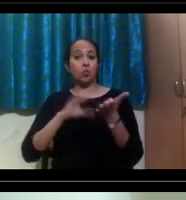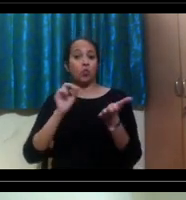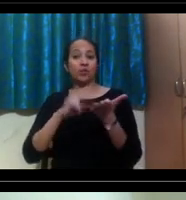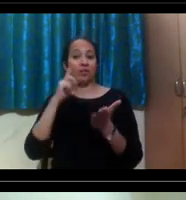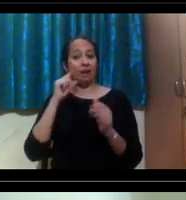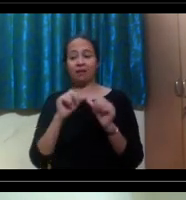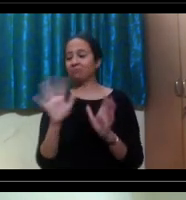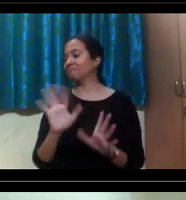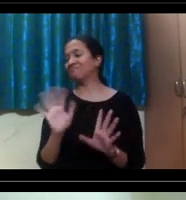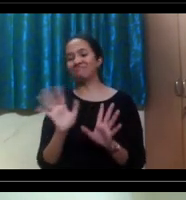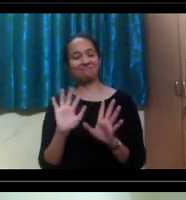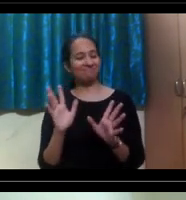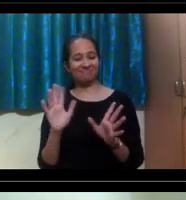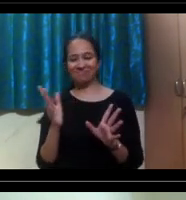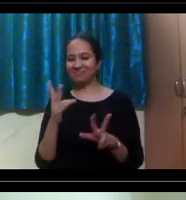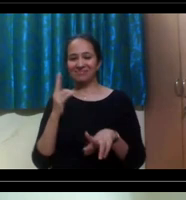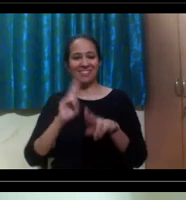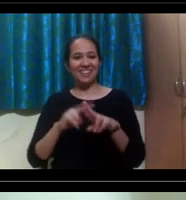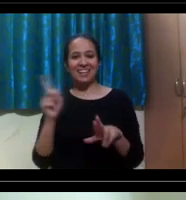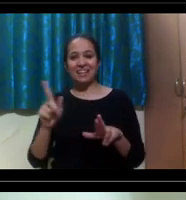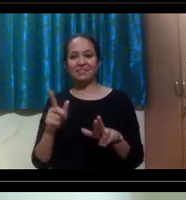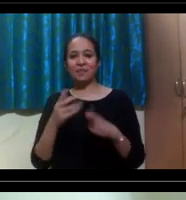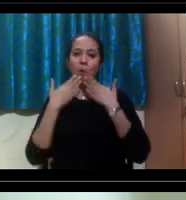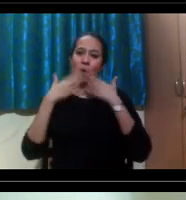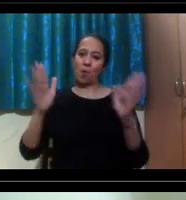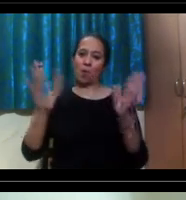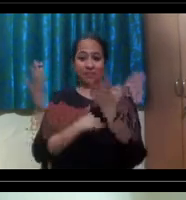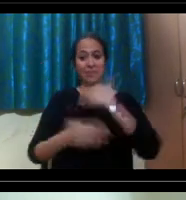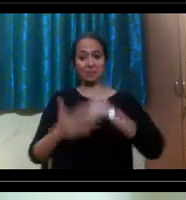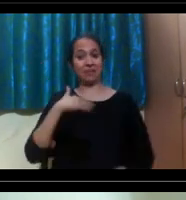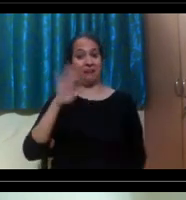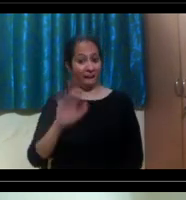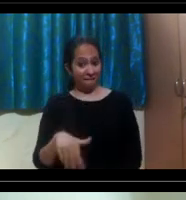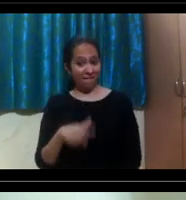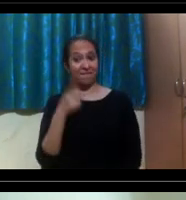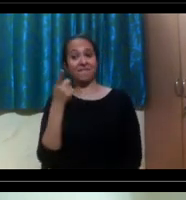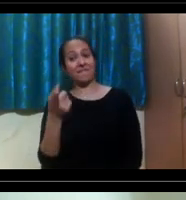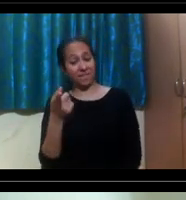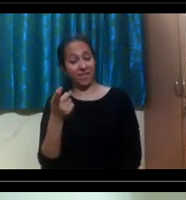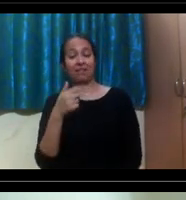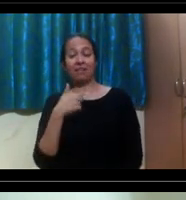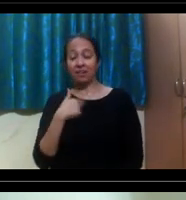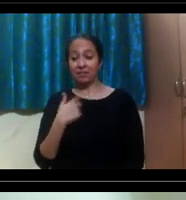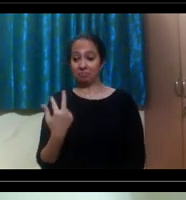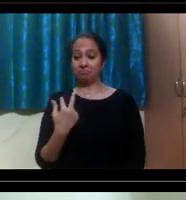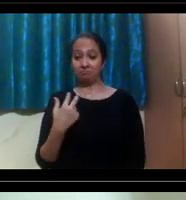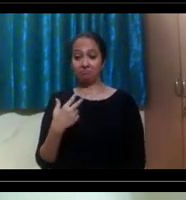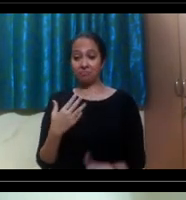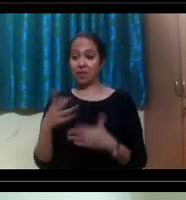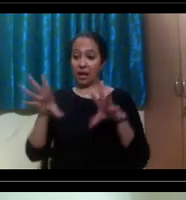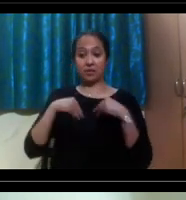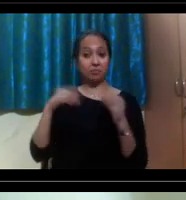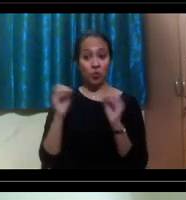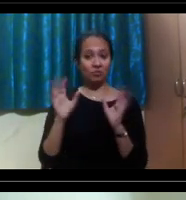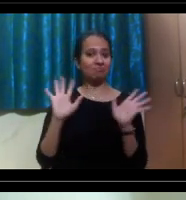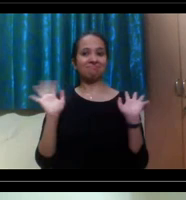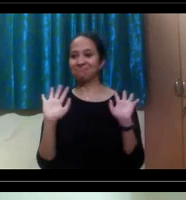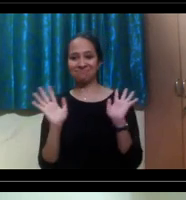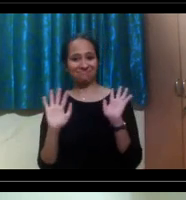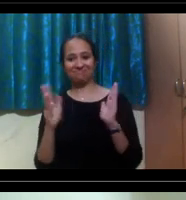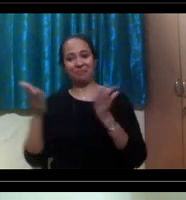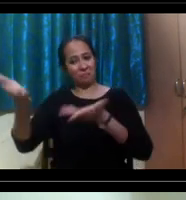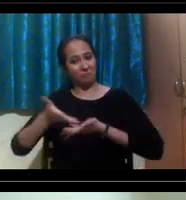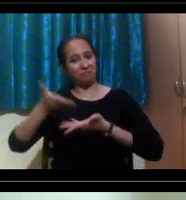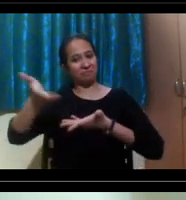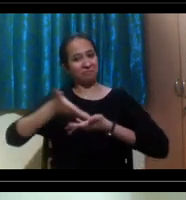not impact the decision. sometimes other scholarship opportunities, a student might hold back on